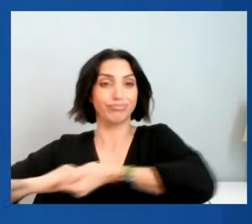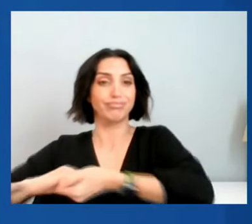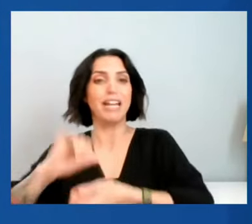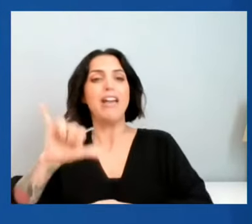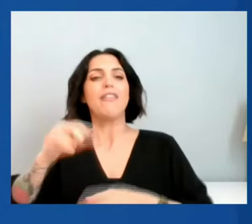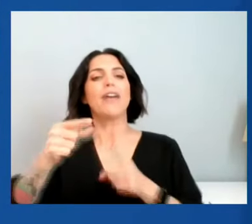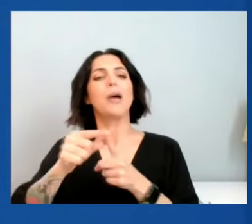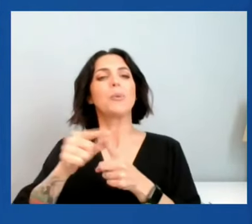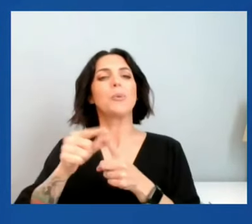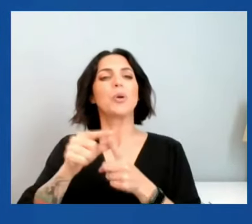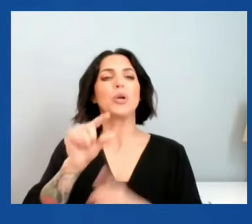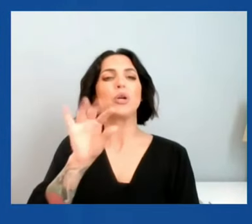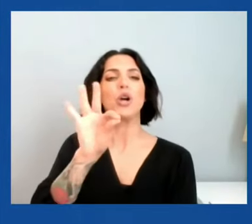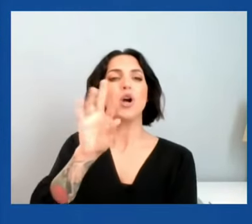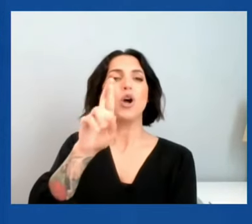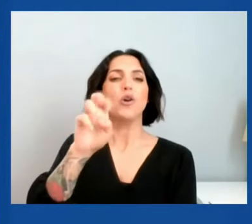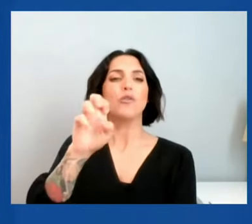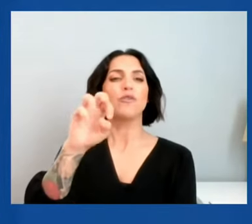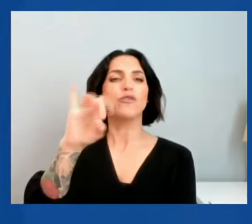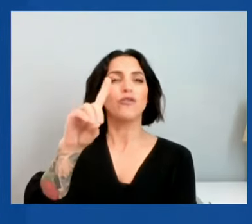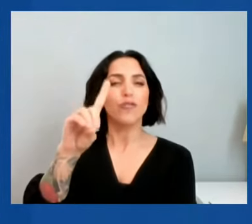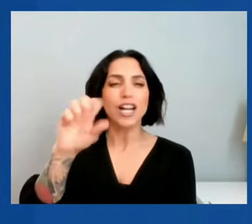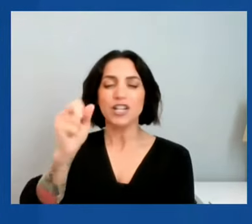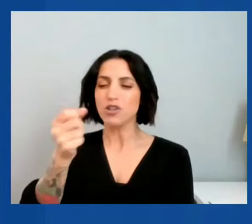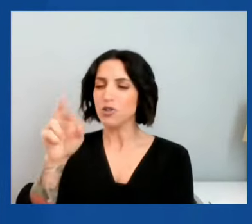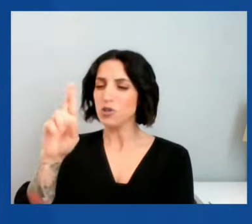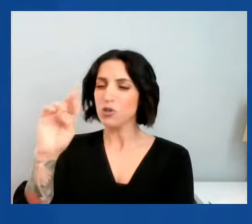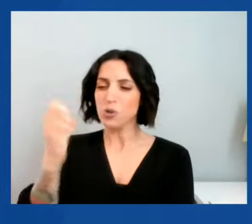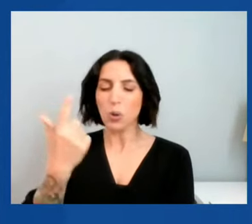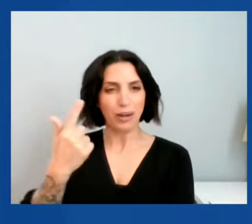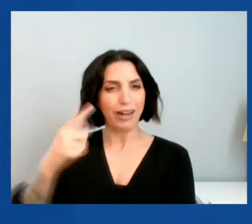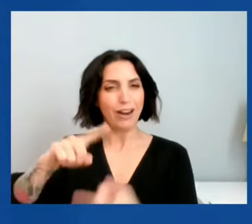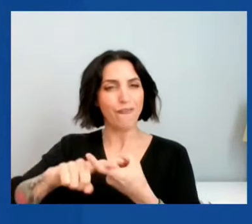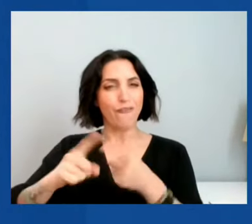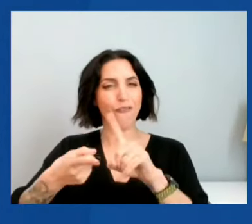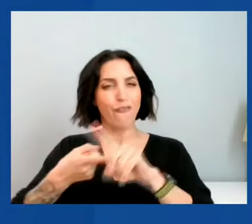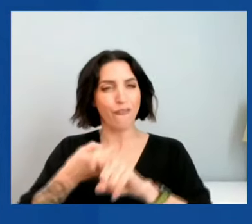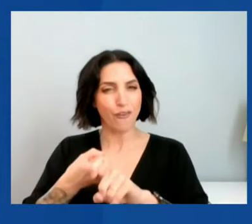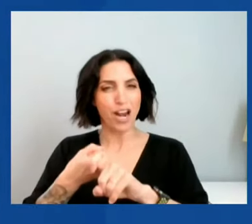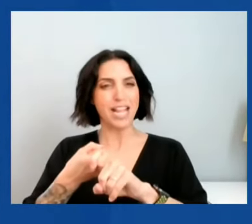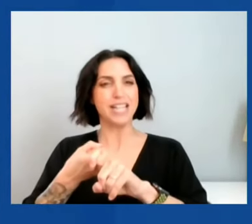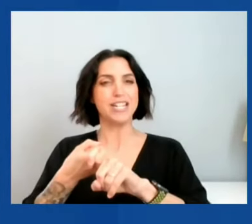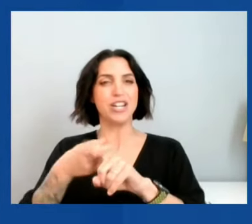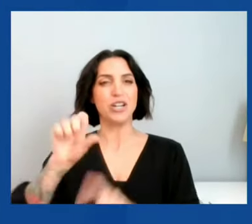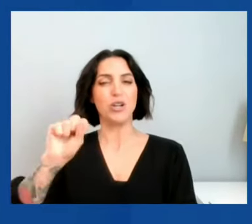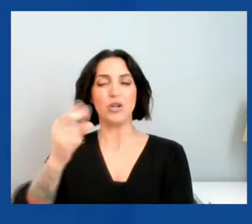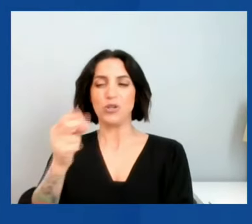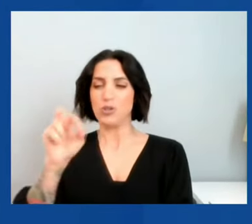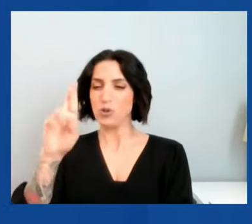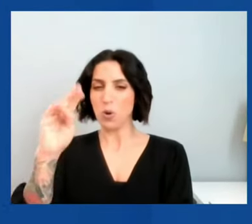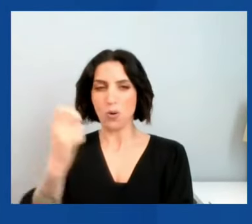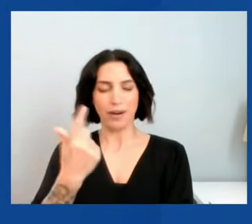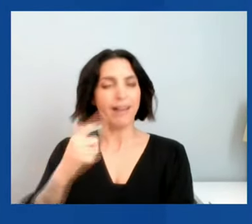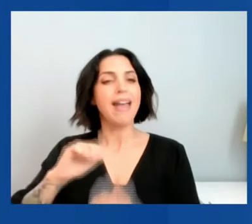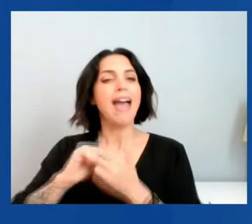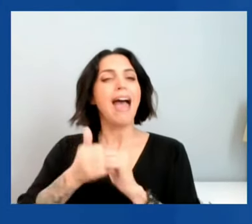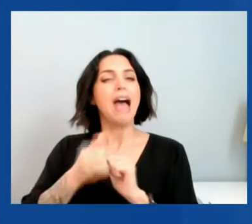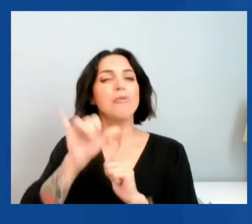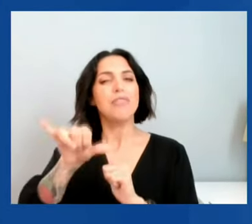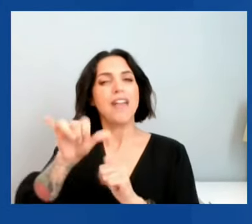What does friend-shoring look like? How might that change the way global supply chains work?